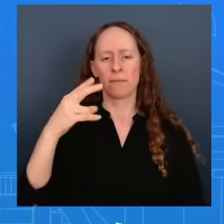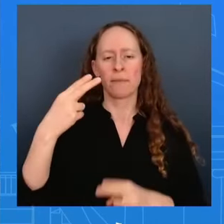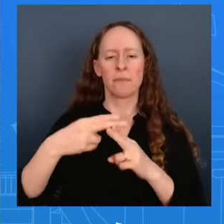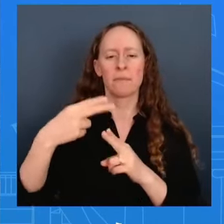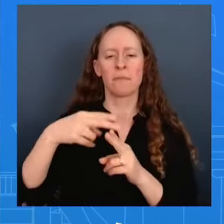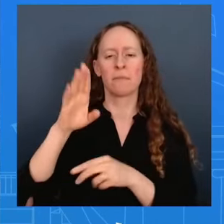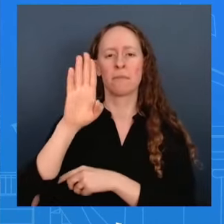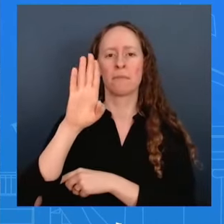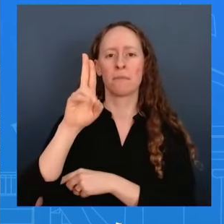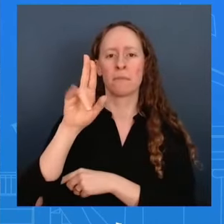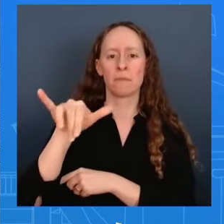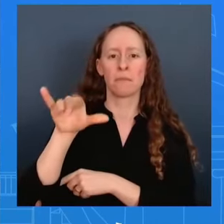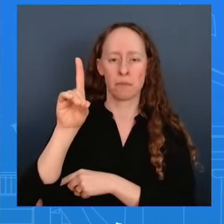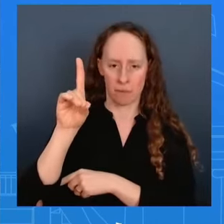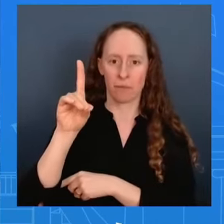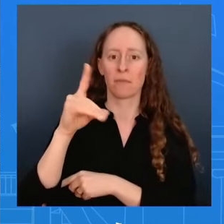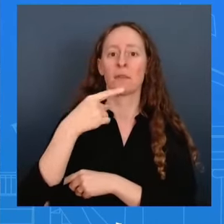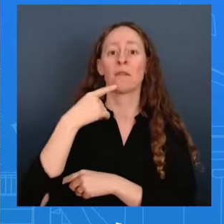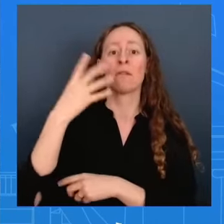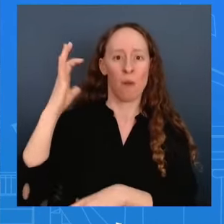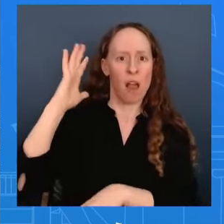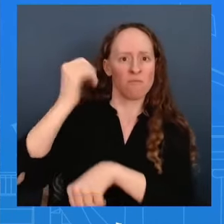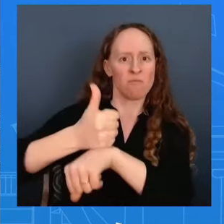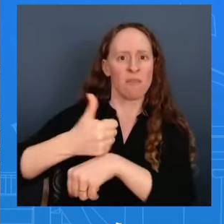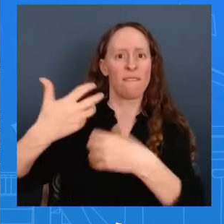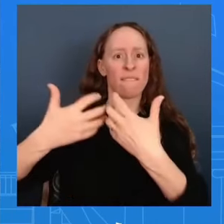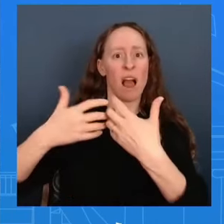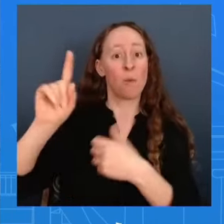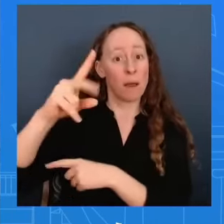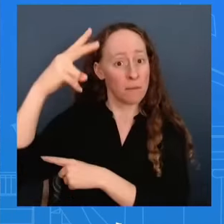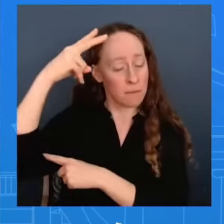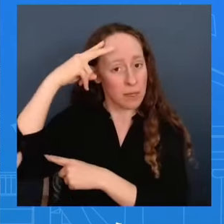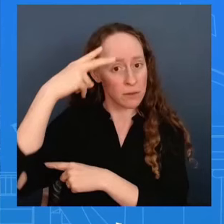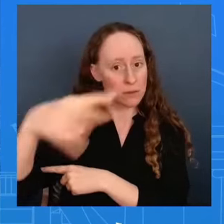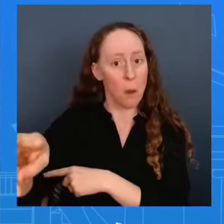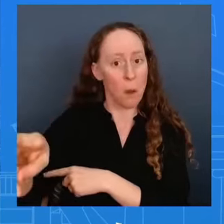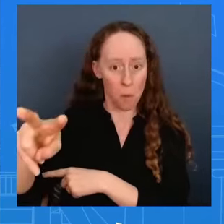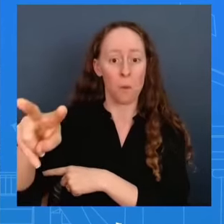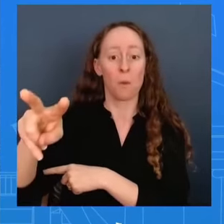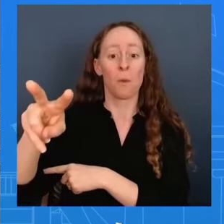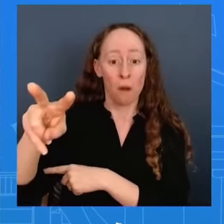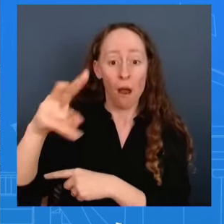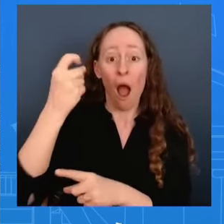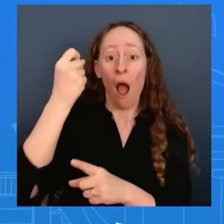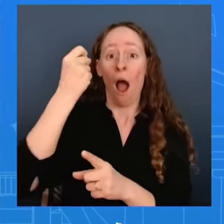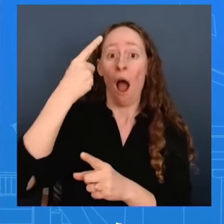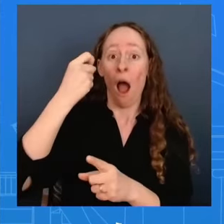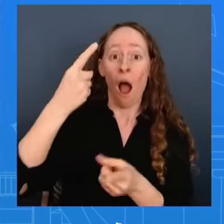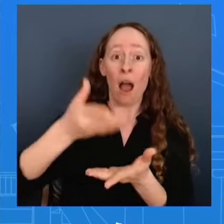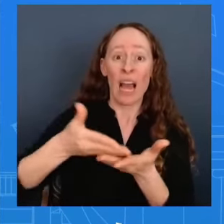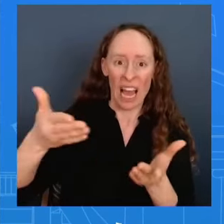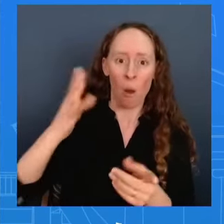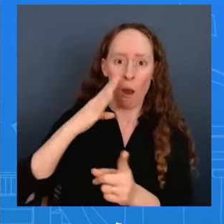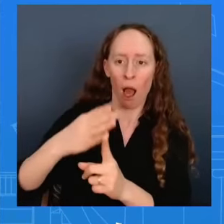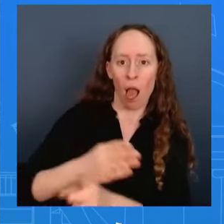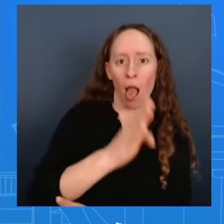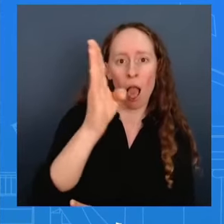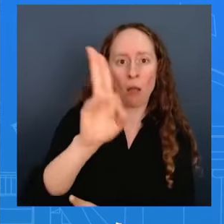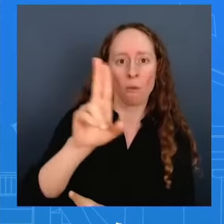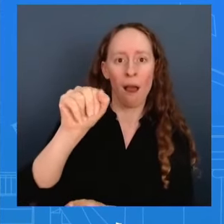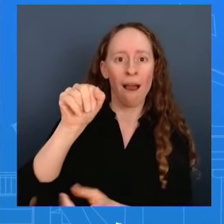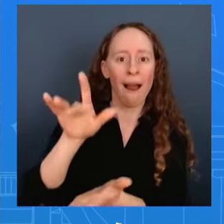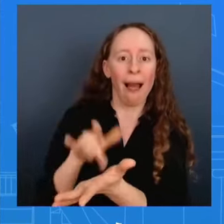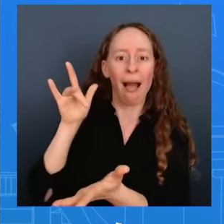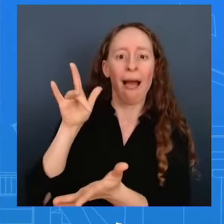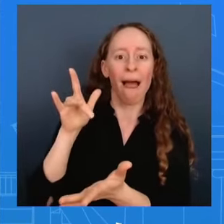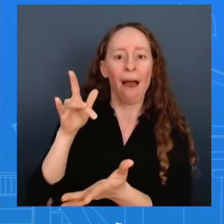why isn't the administration preemptively announcing tariffs to hit these vehicles so uh you actually